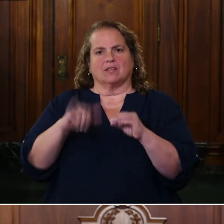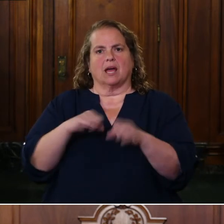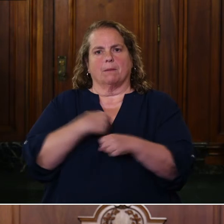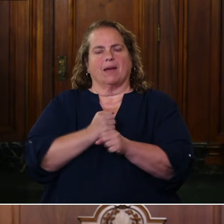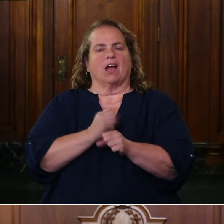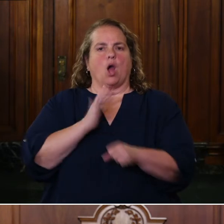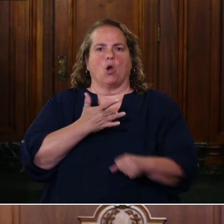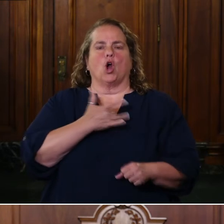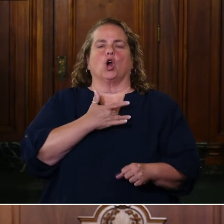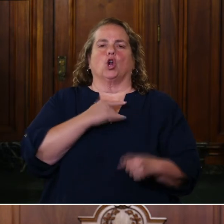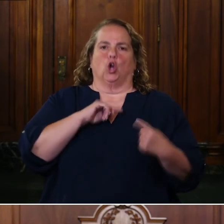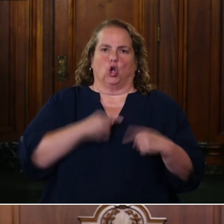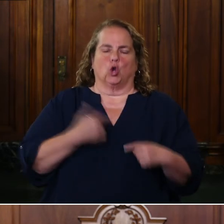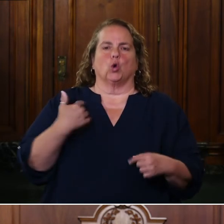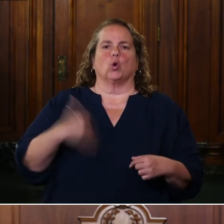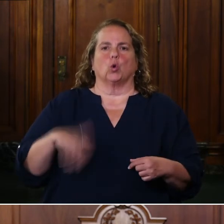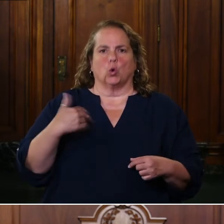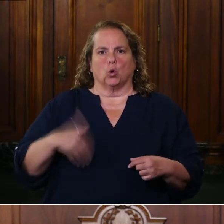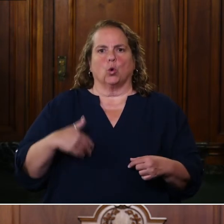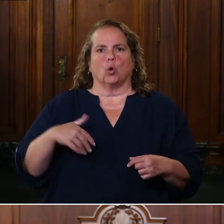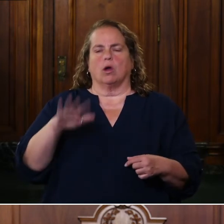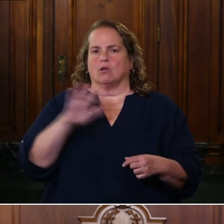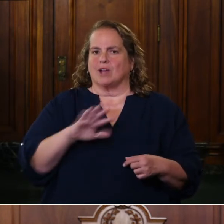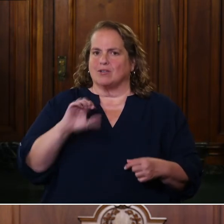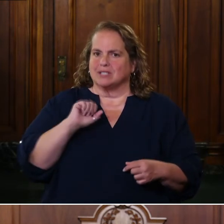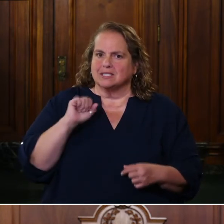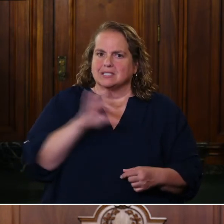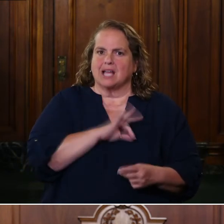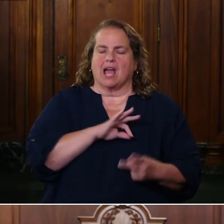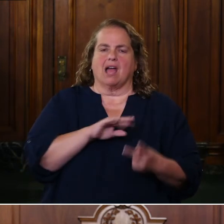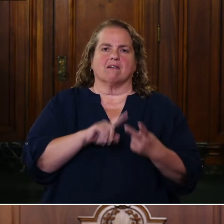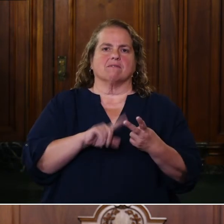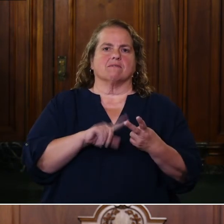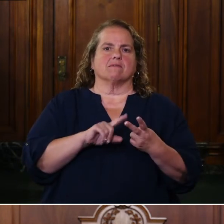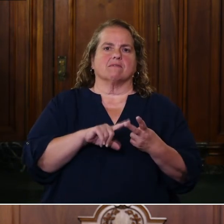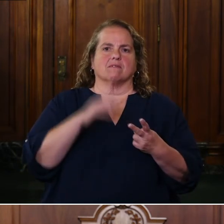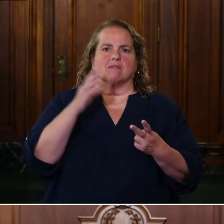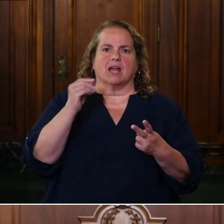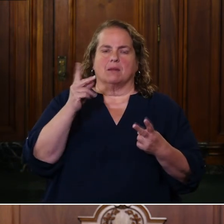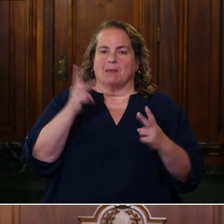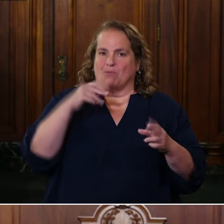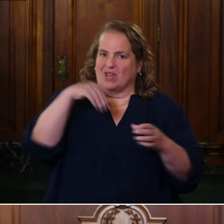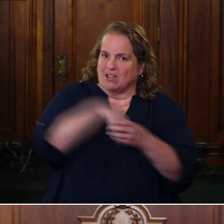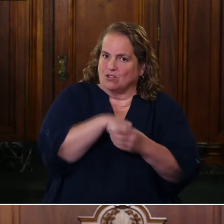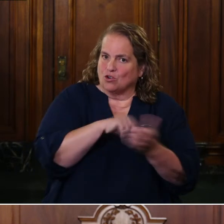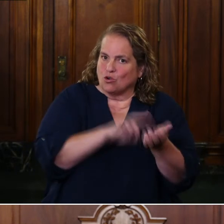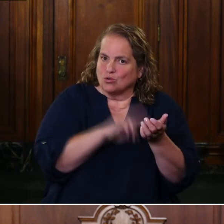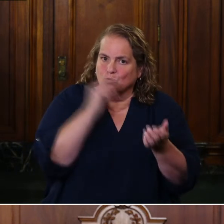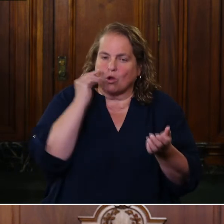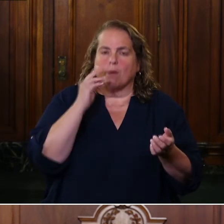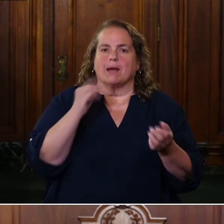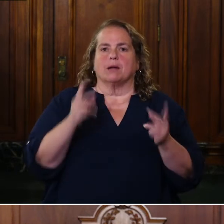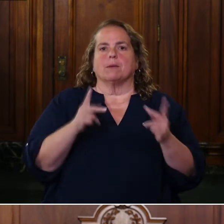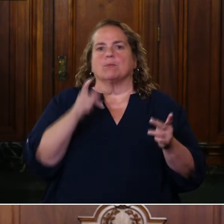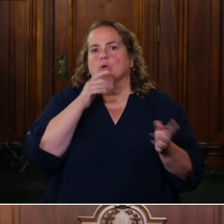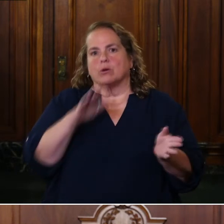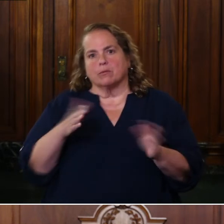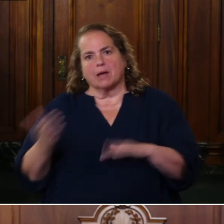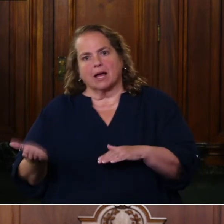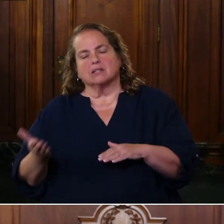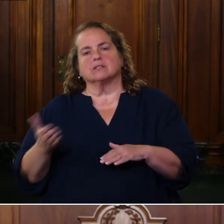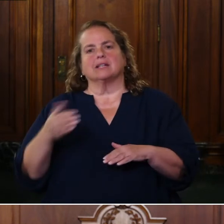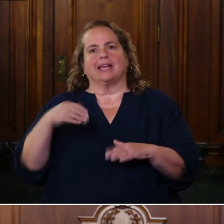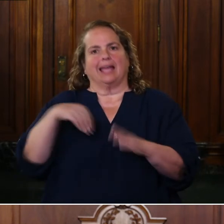heart hurt around staff, around residents, and around people who have passed, who have been in